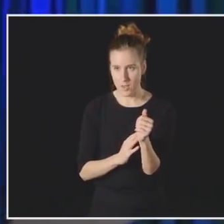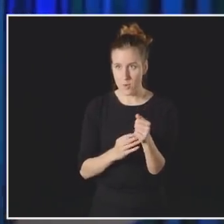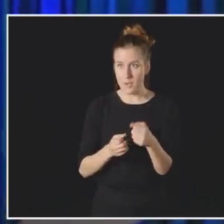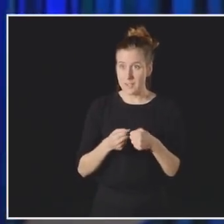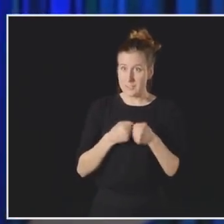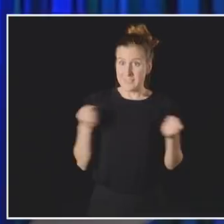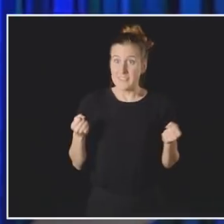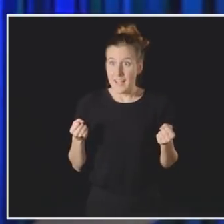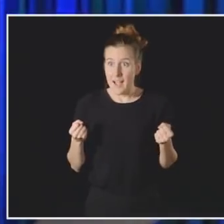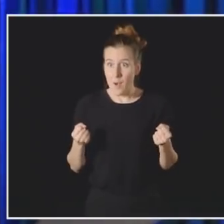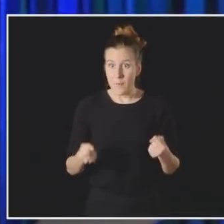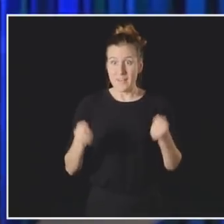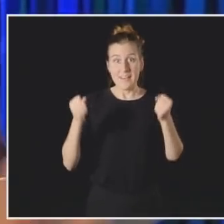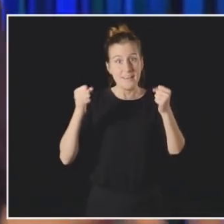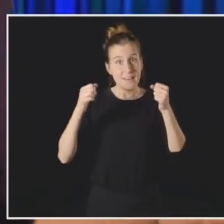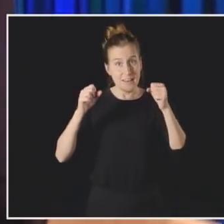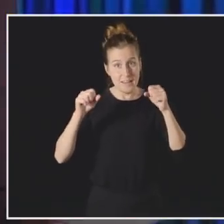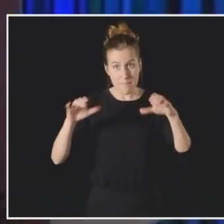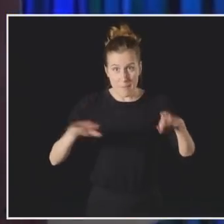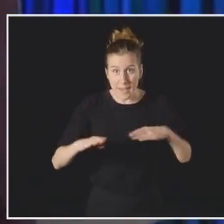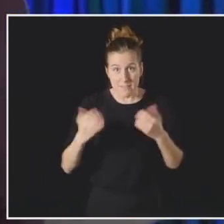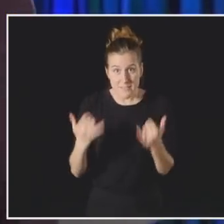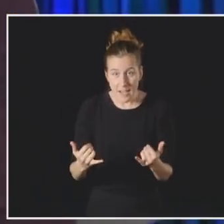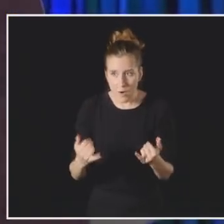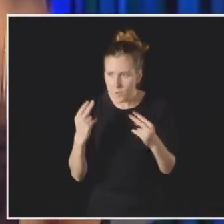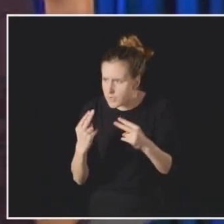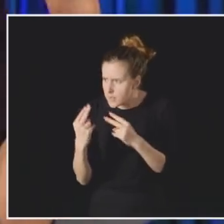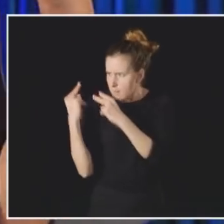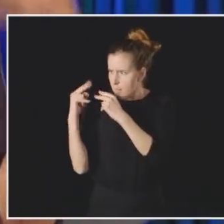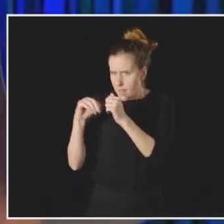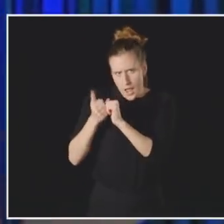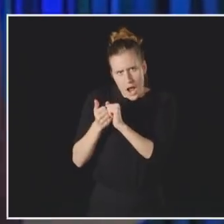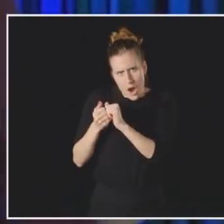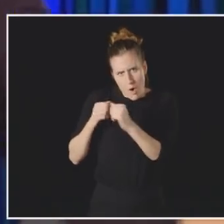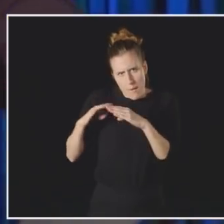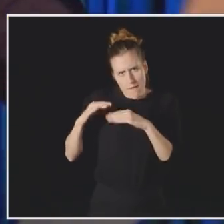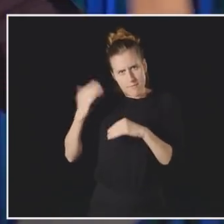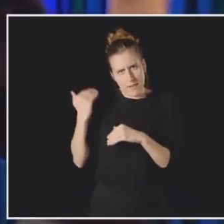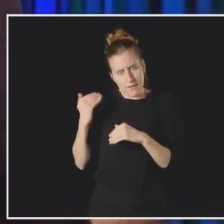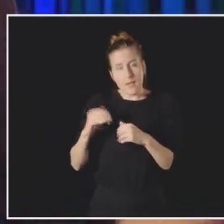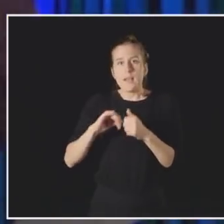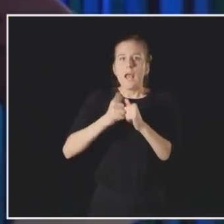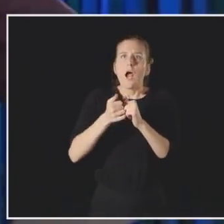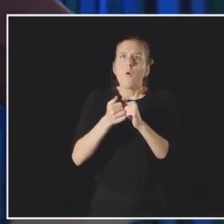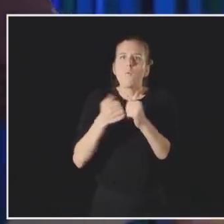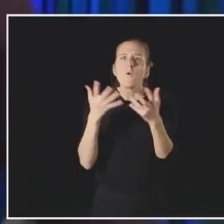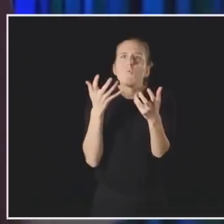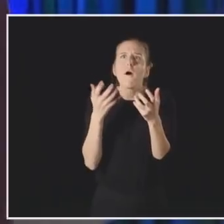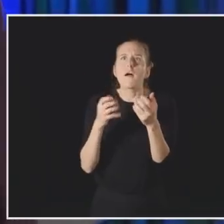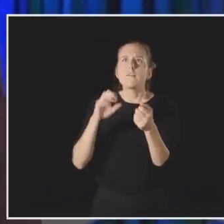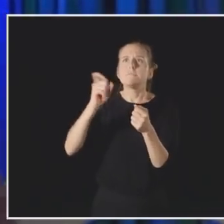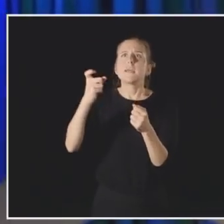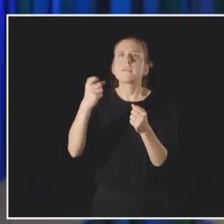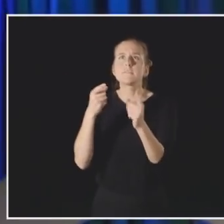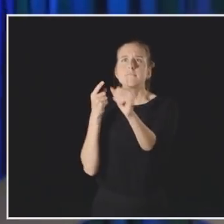Let's tell it like it is and how it could be, how it was, and how it should be.